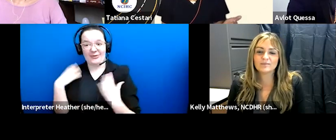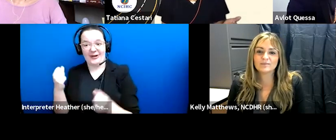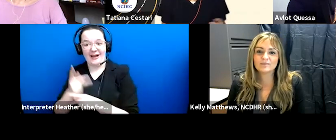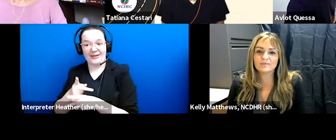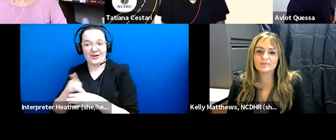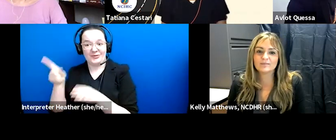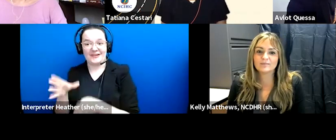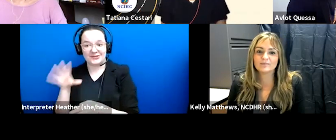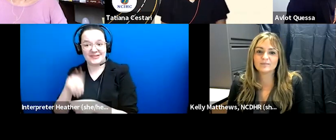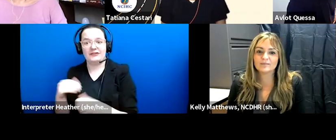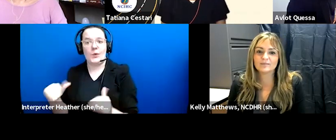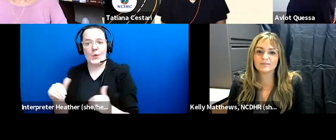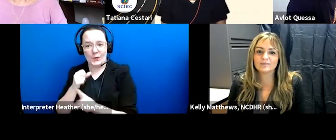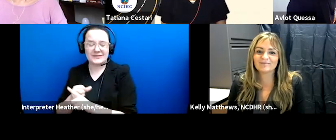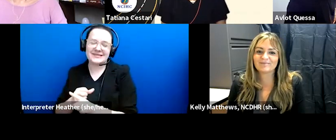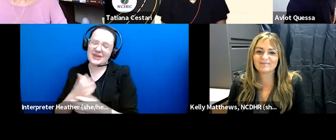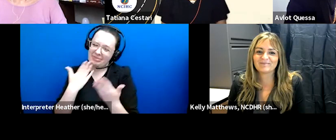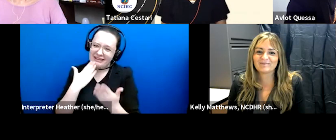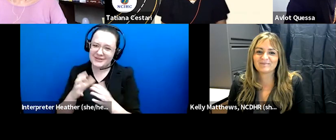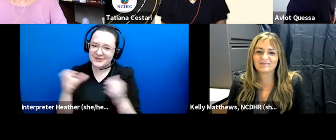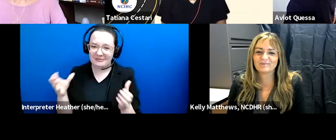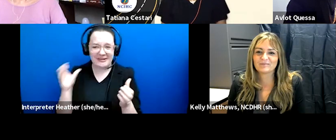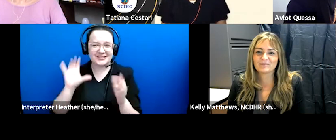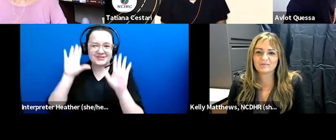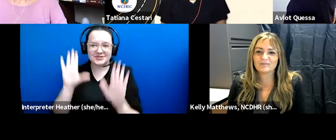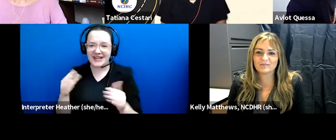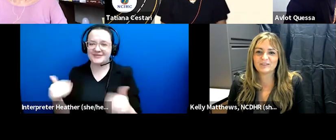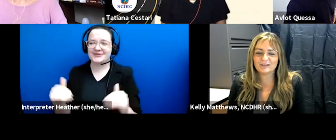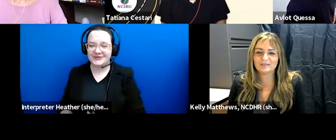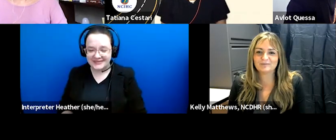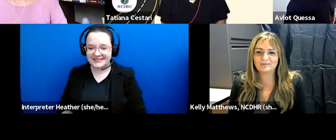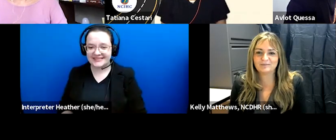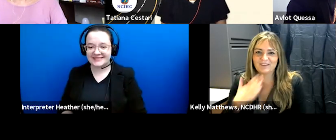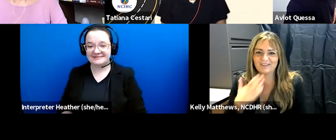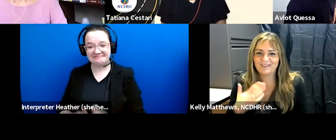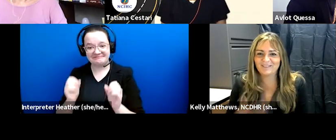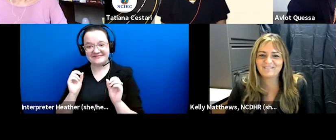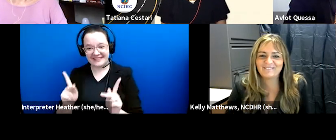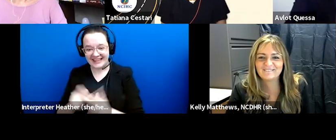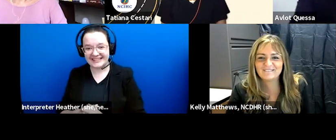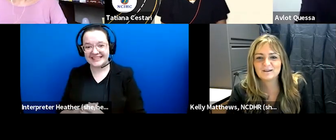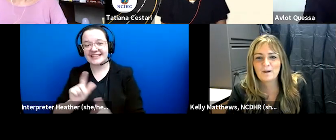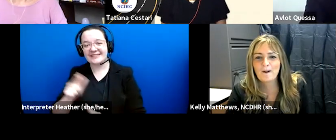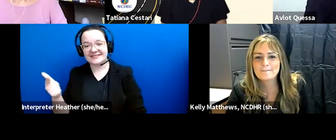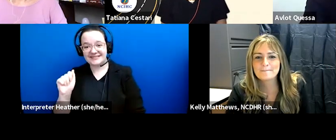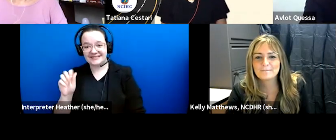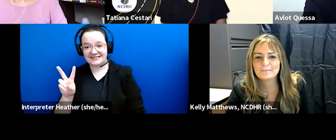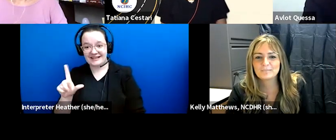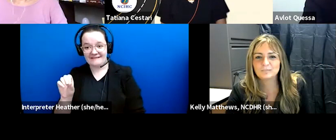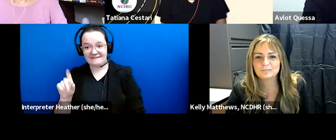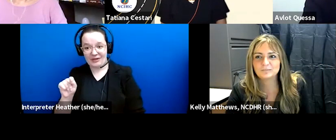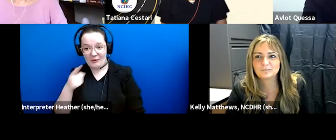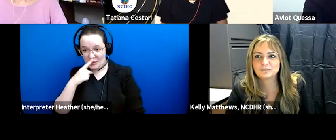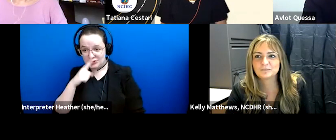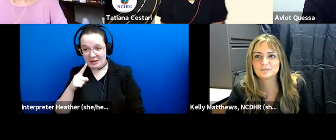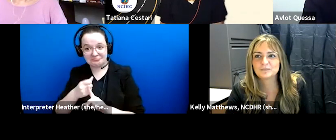involved so thank you so much this was great um all right avlo can you tell us a little bit